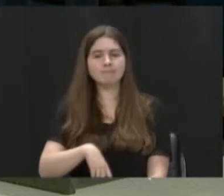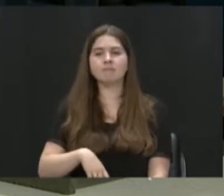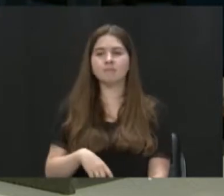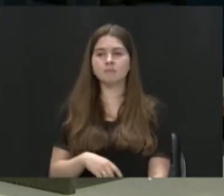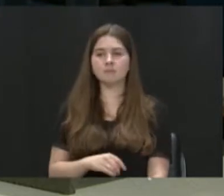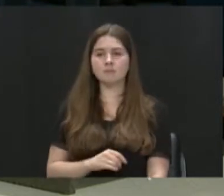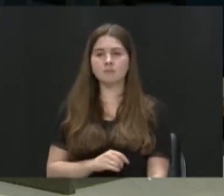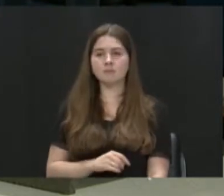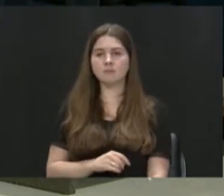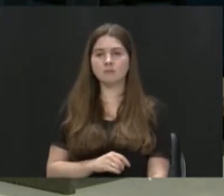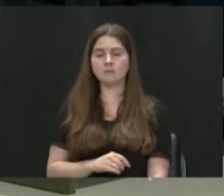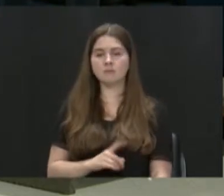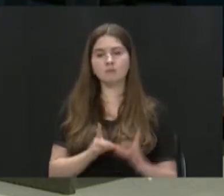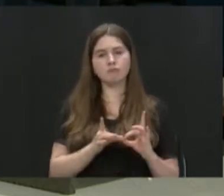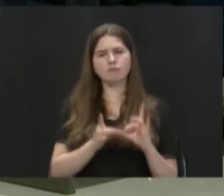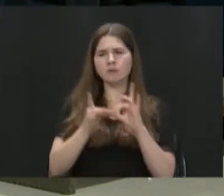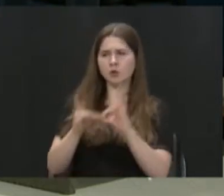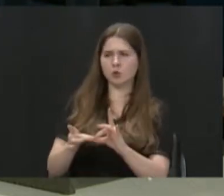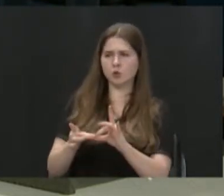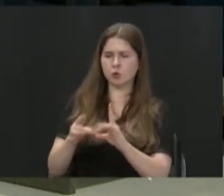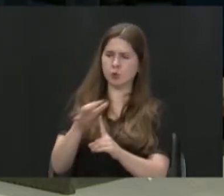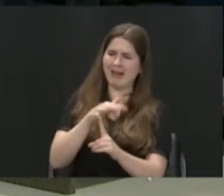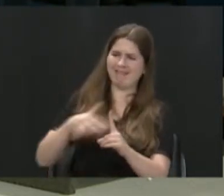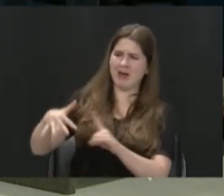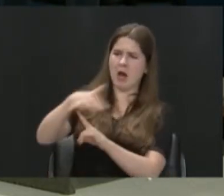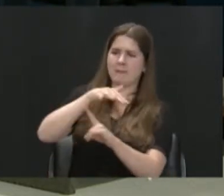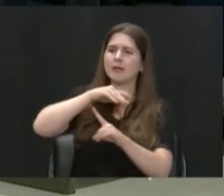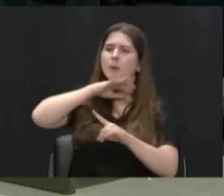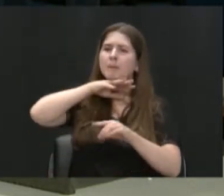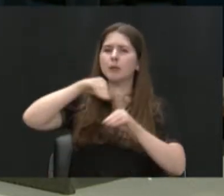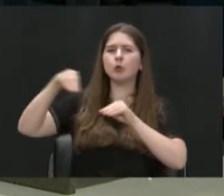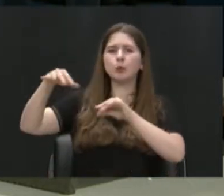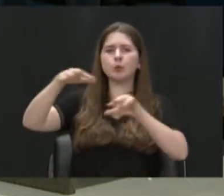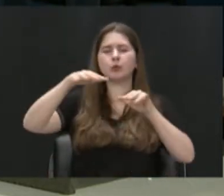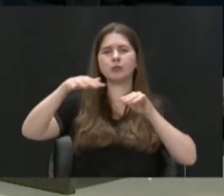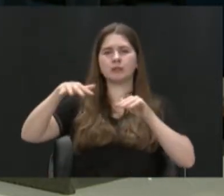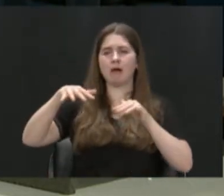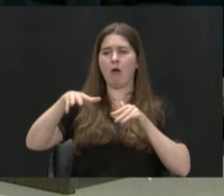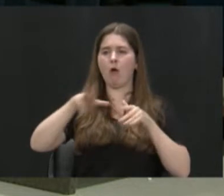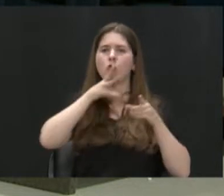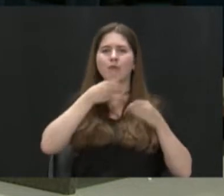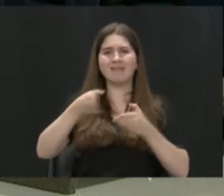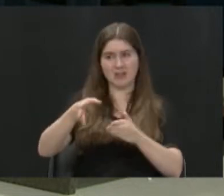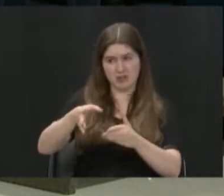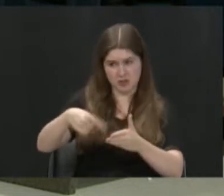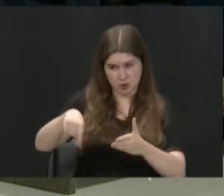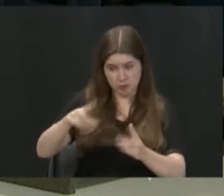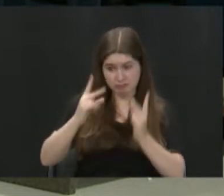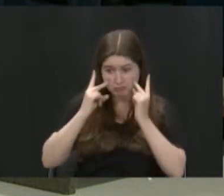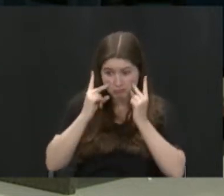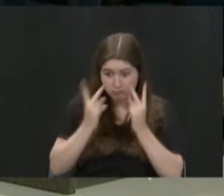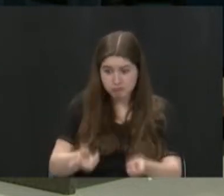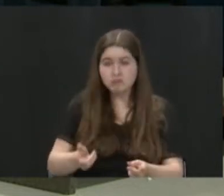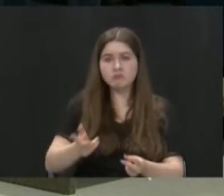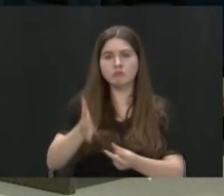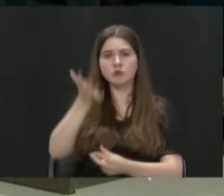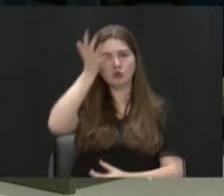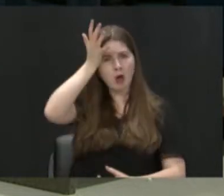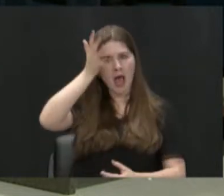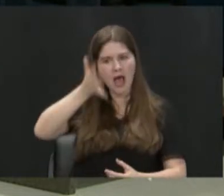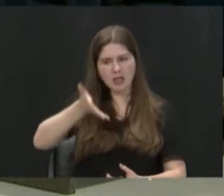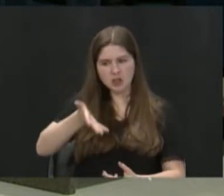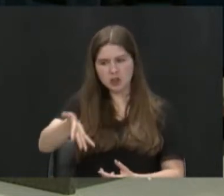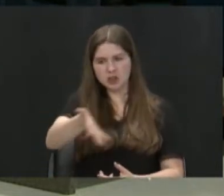terms of environmental kind of pollutants and things like that, when you're out on the rivers, do you see the trash that people have